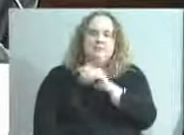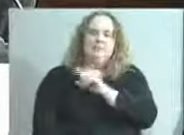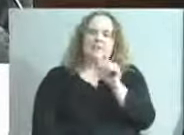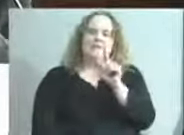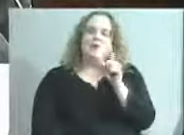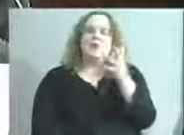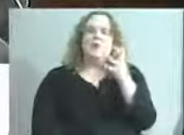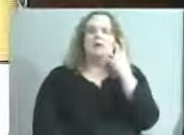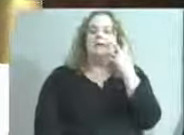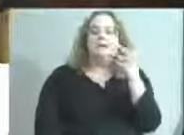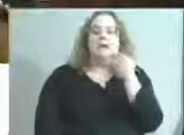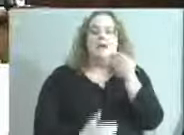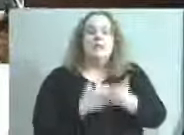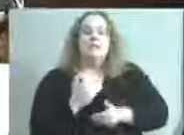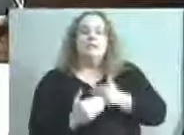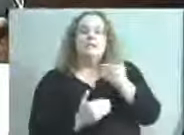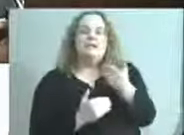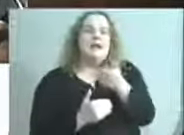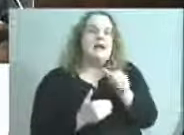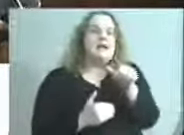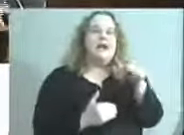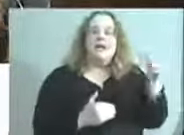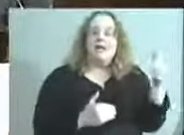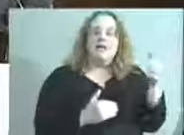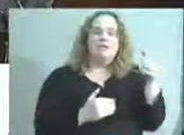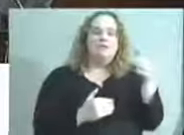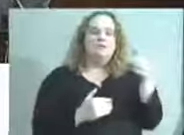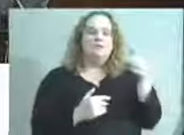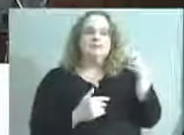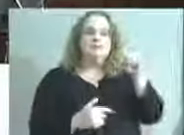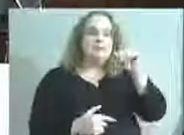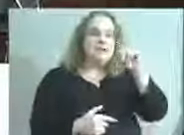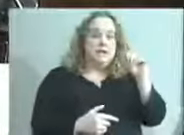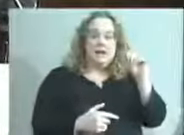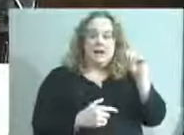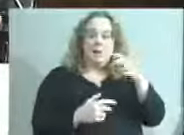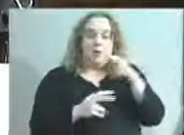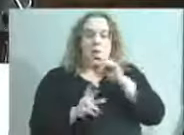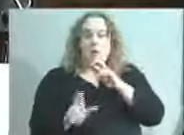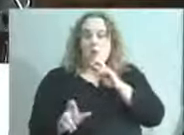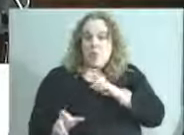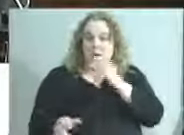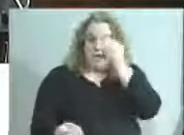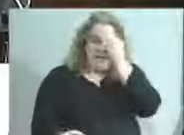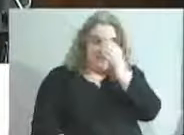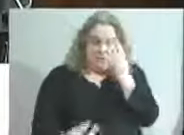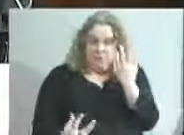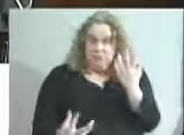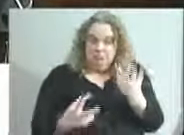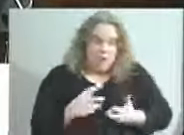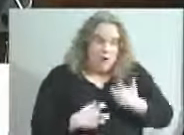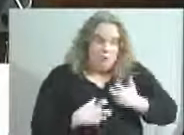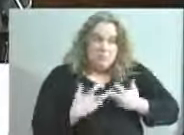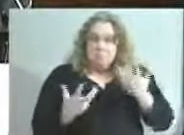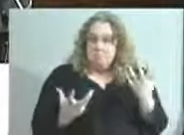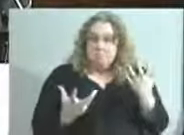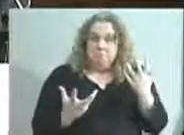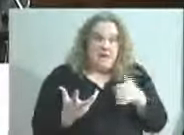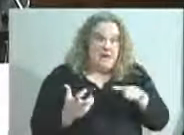find out if there are any other data issues and data reporting issues out here. And I think that's hugely important, and